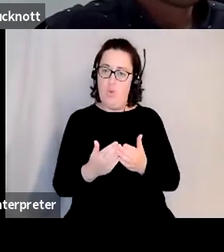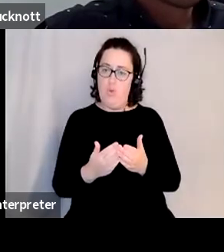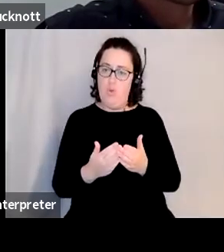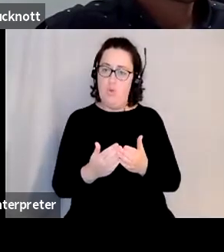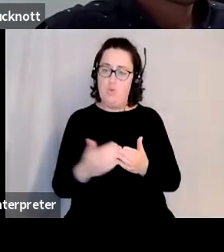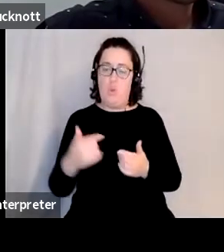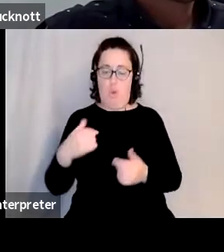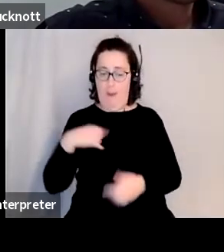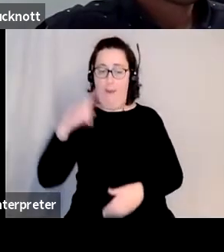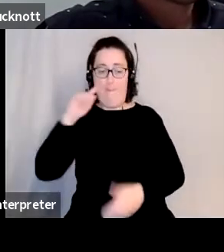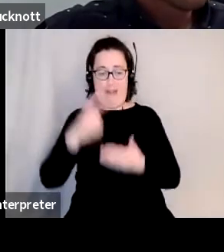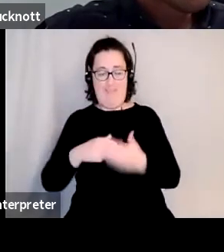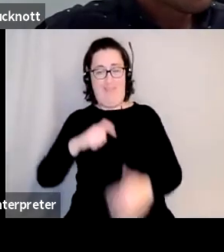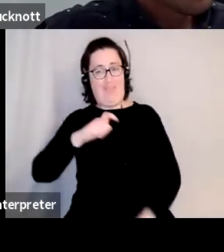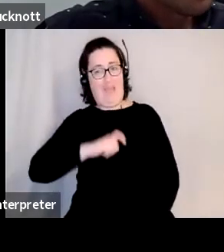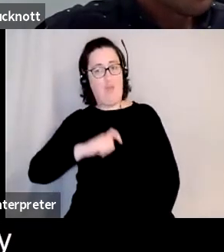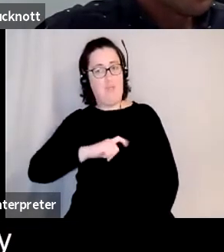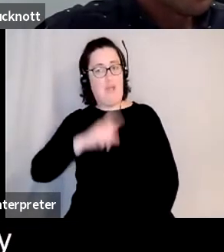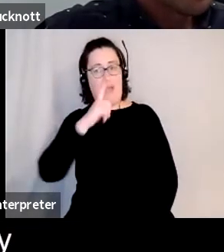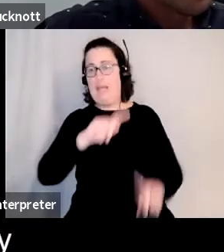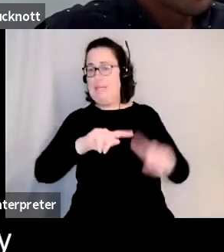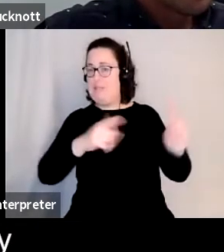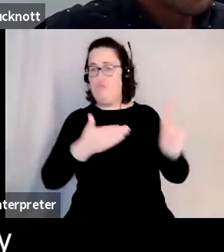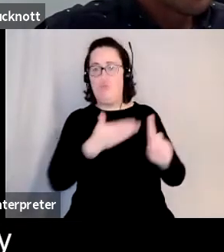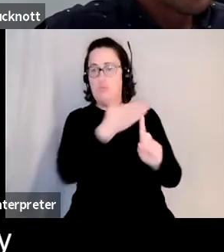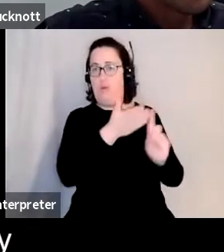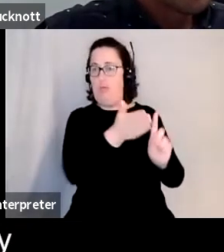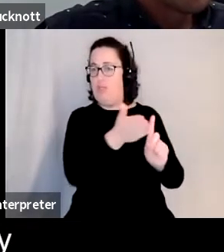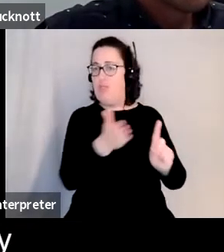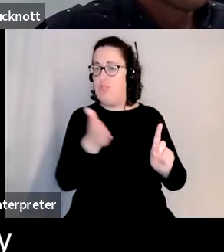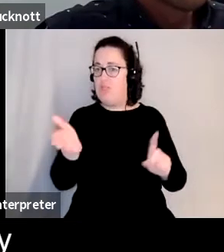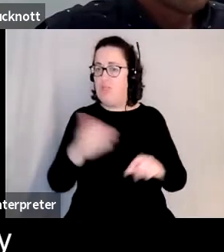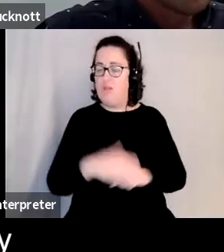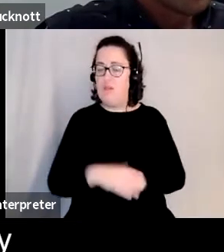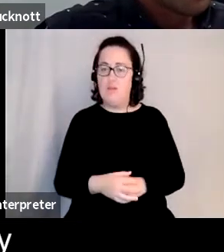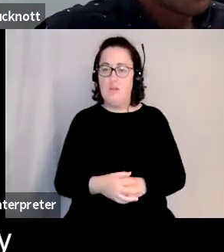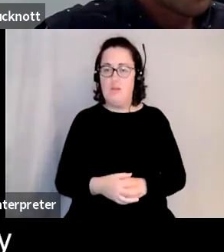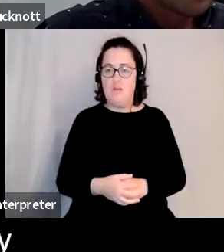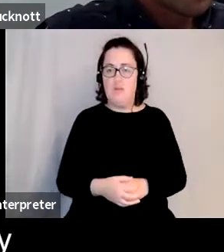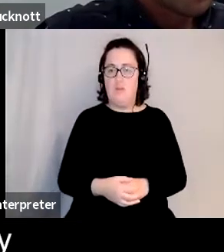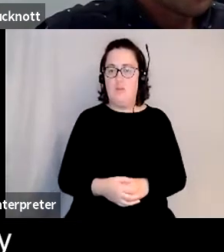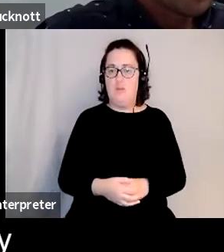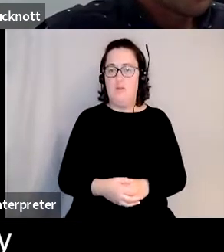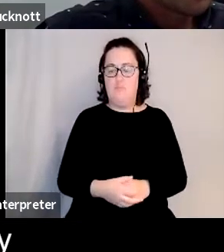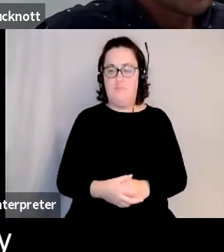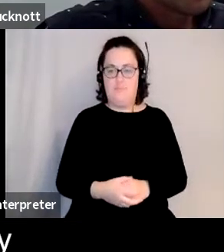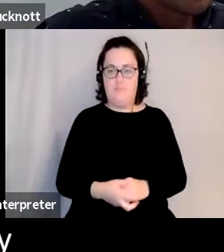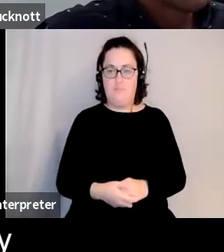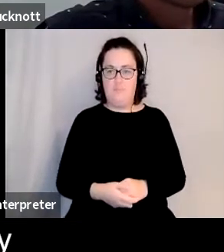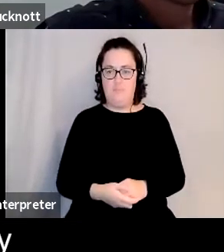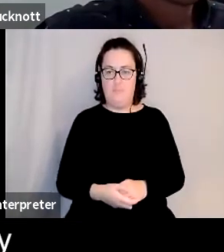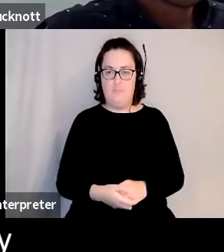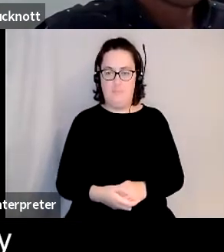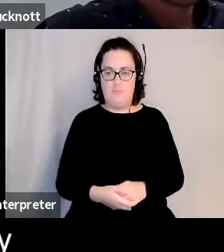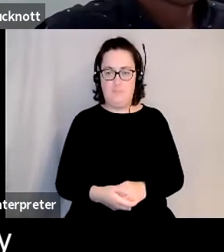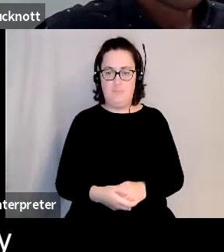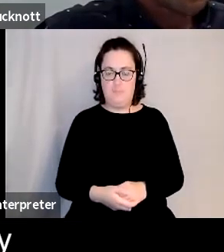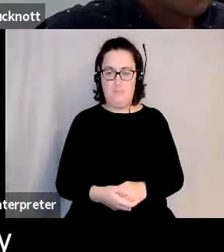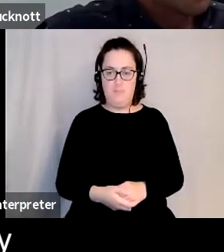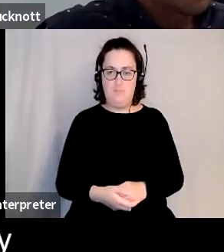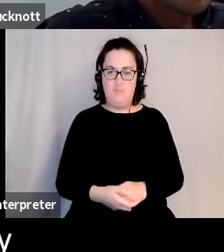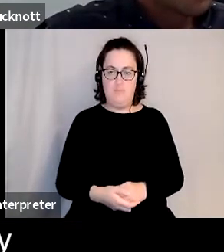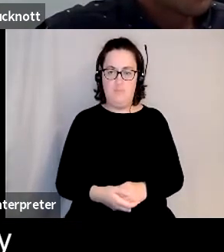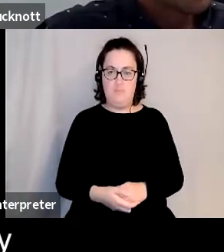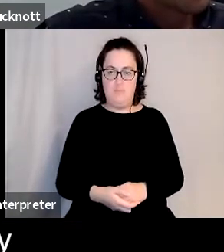different way but i think for me i think it's very dangerous to think of